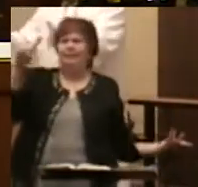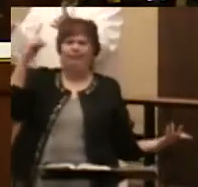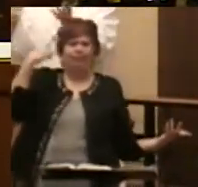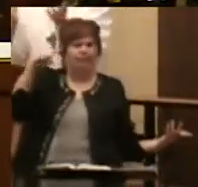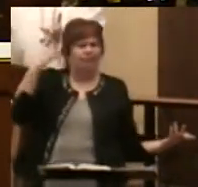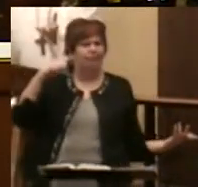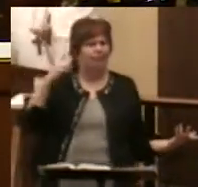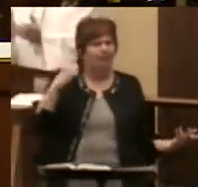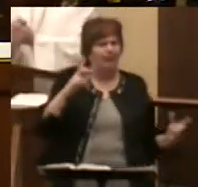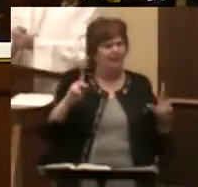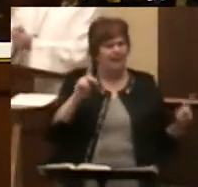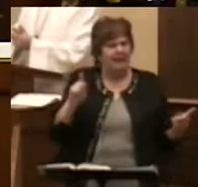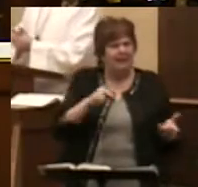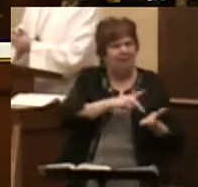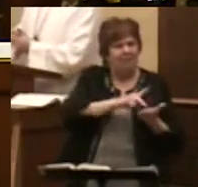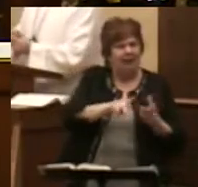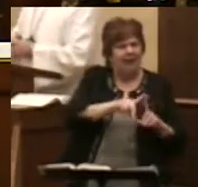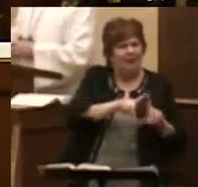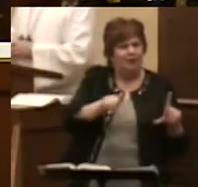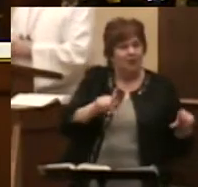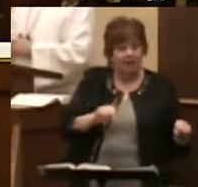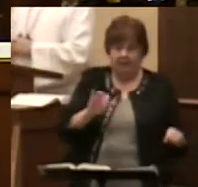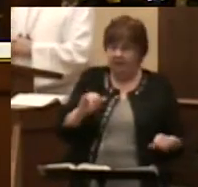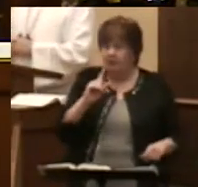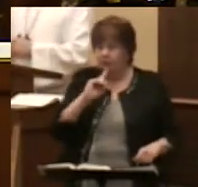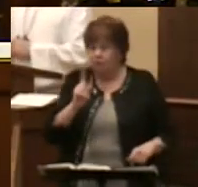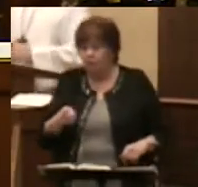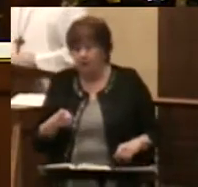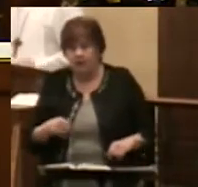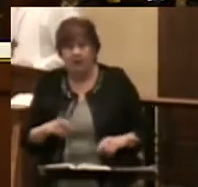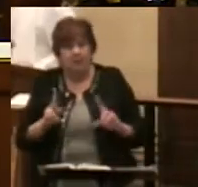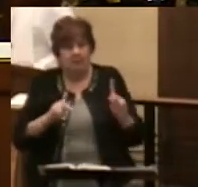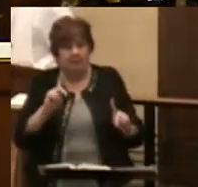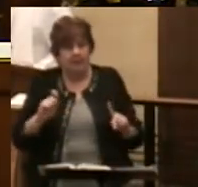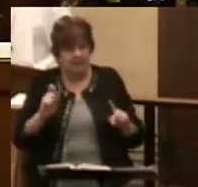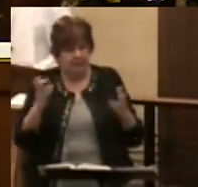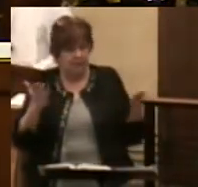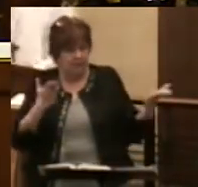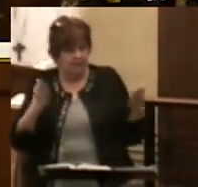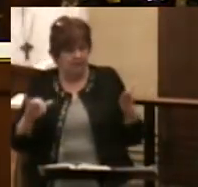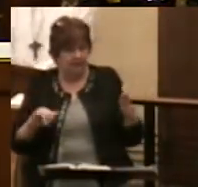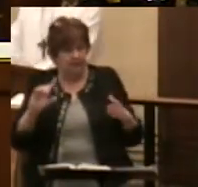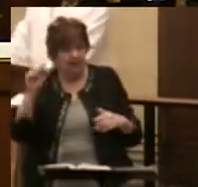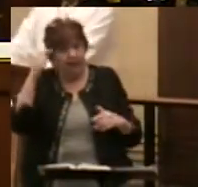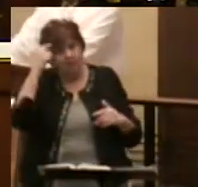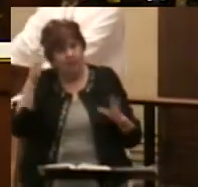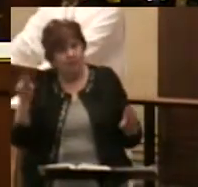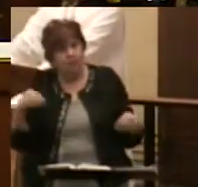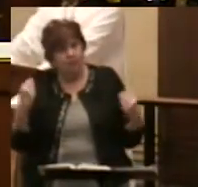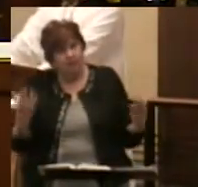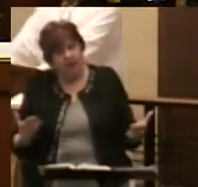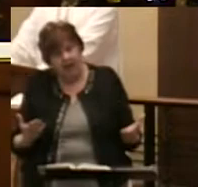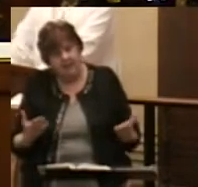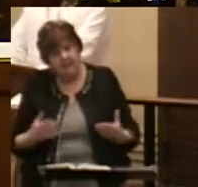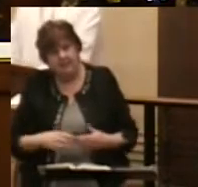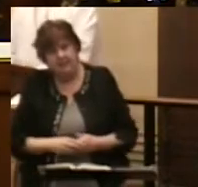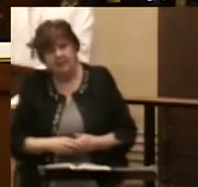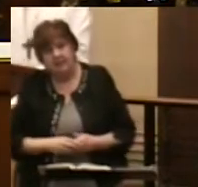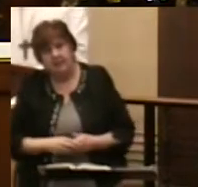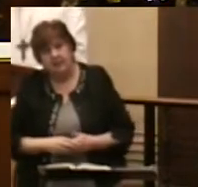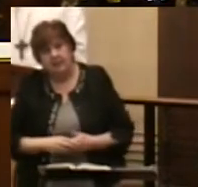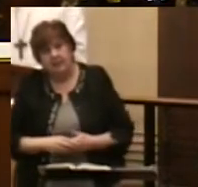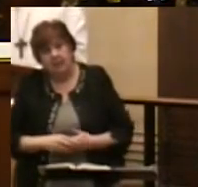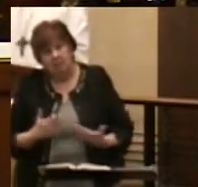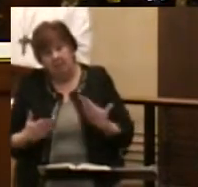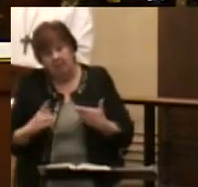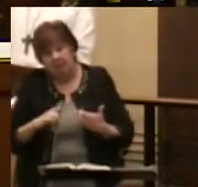People need paychecks, which is true. And people need the services that the government provides. You maybe have